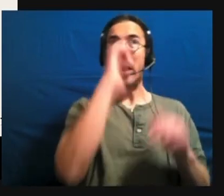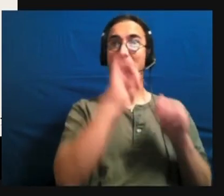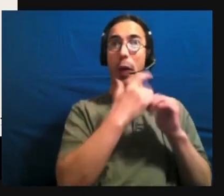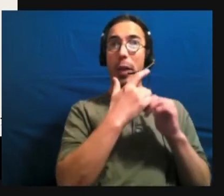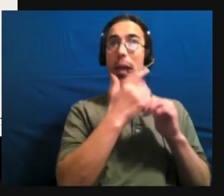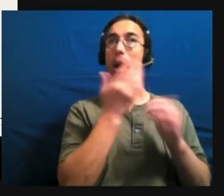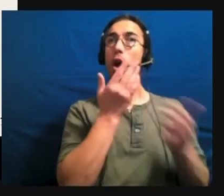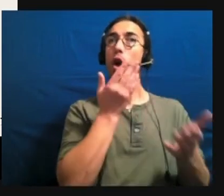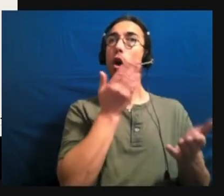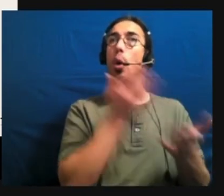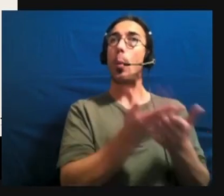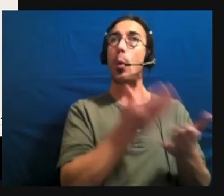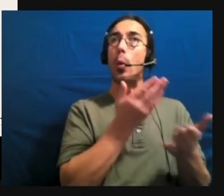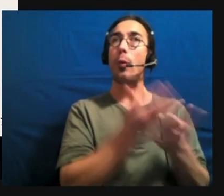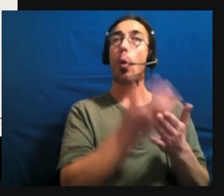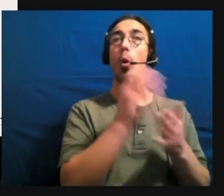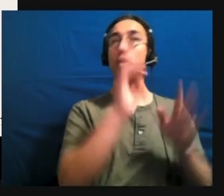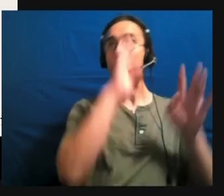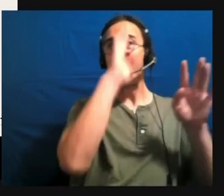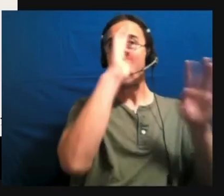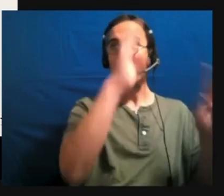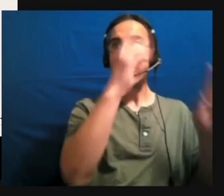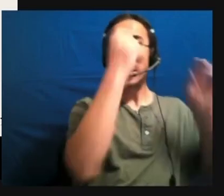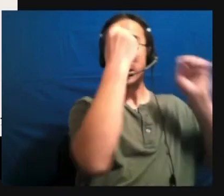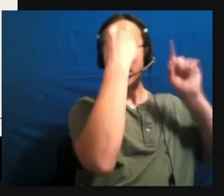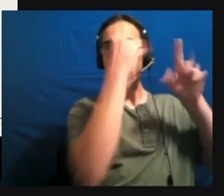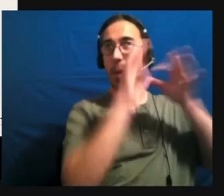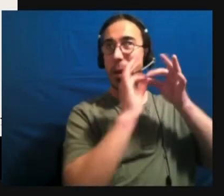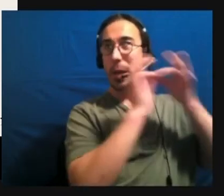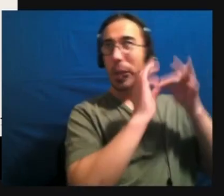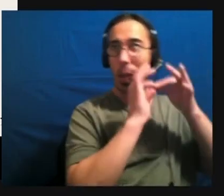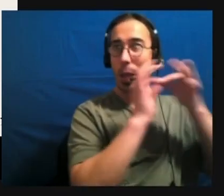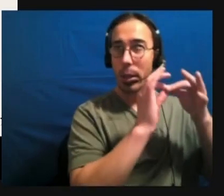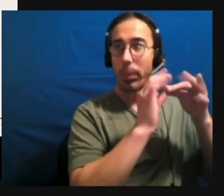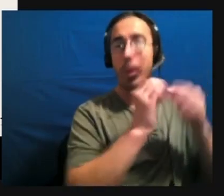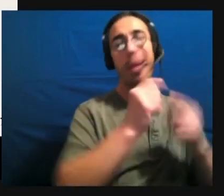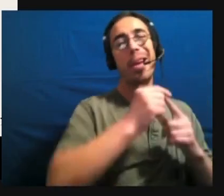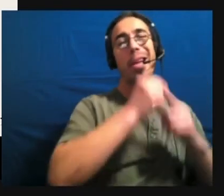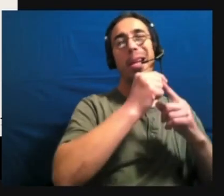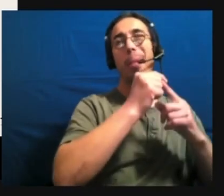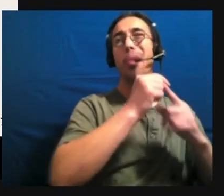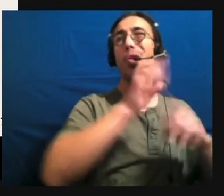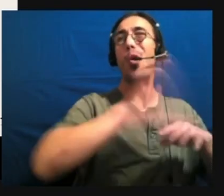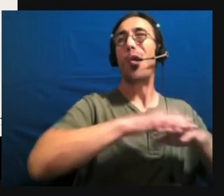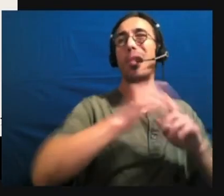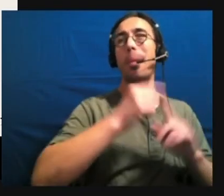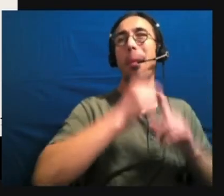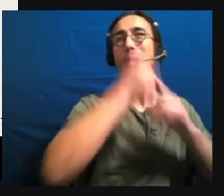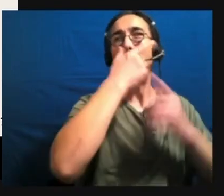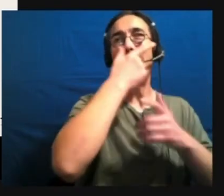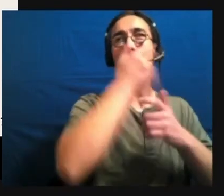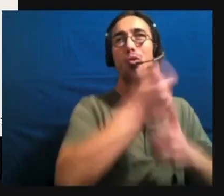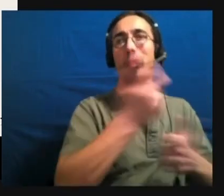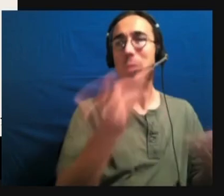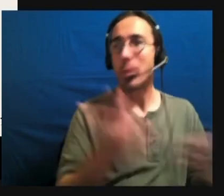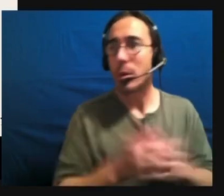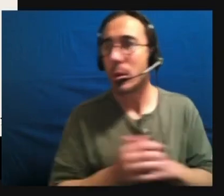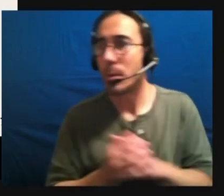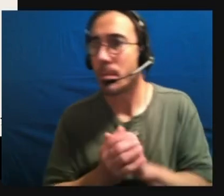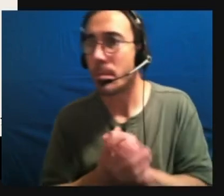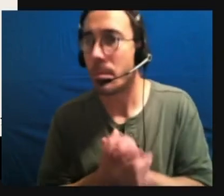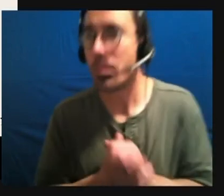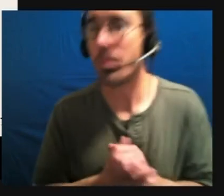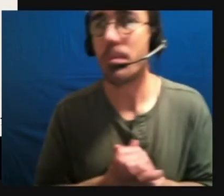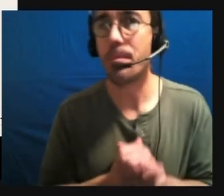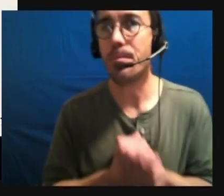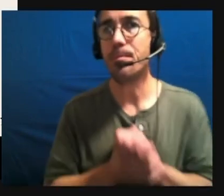synaptic connections based on those special interests. Um, but you know, that's still a growing edge of